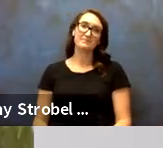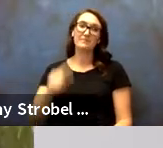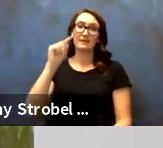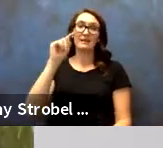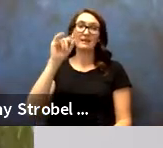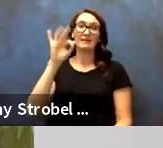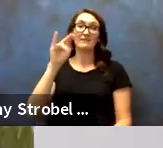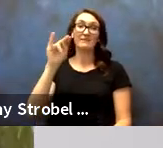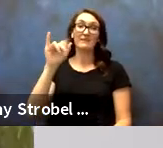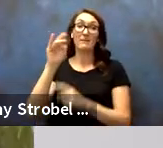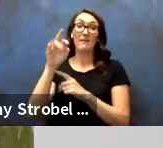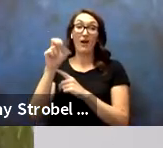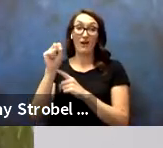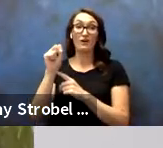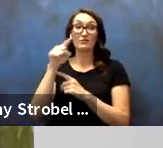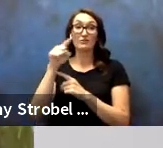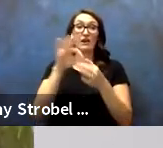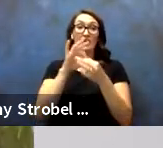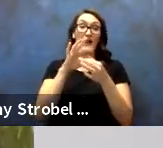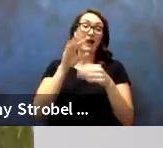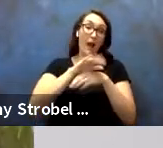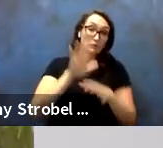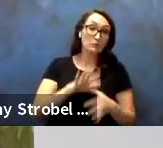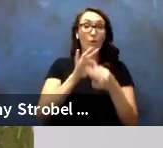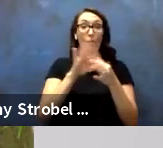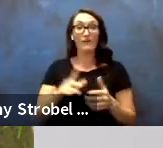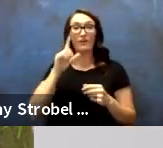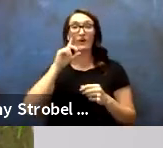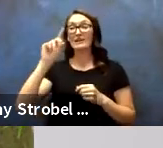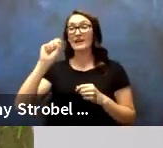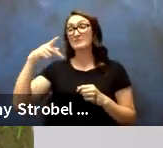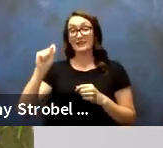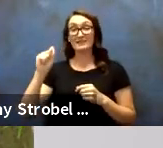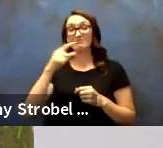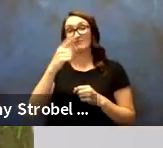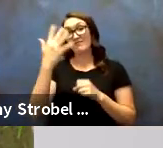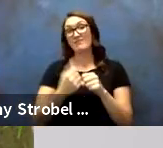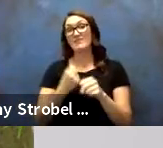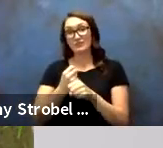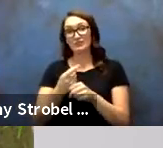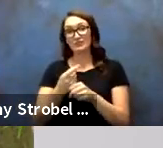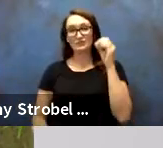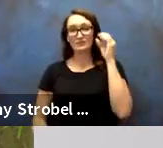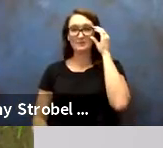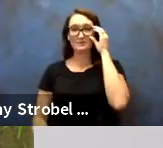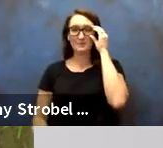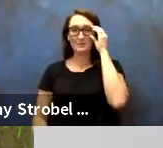Tiffany Myers, Counselor Coordinator for DSPS, 5 years of service.